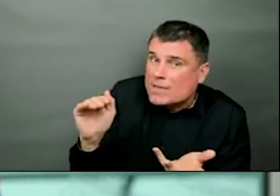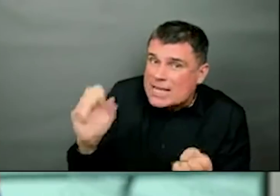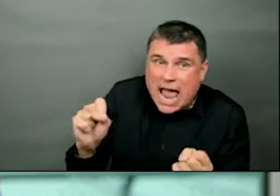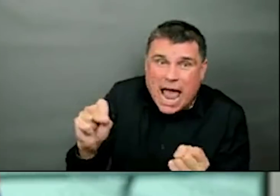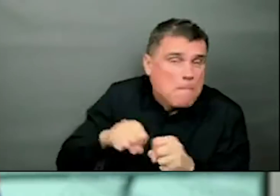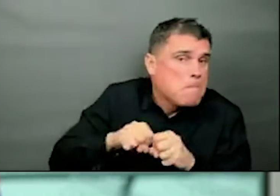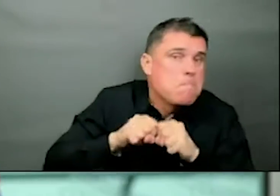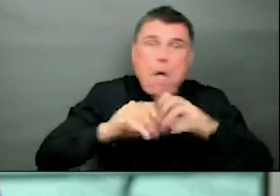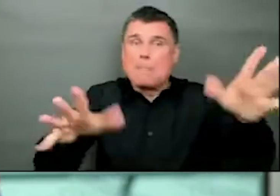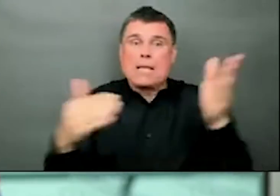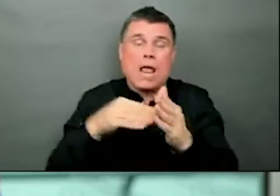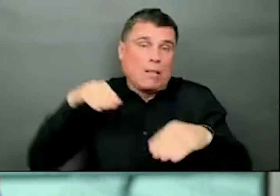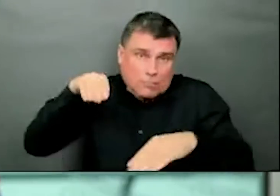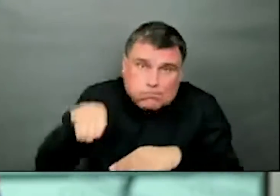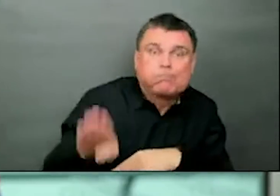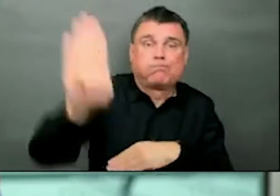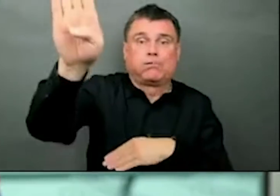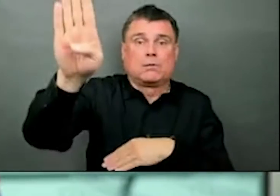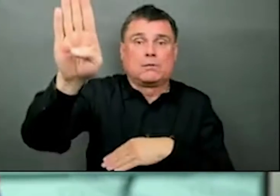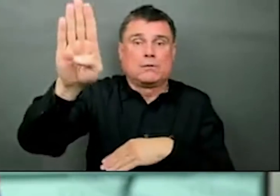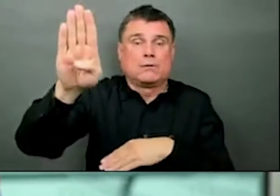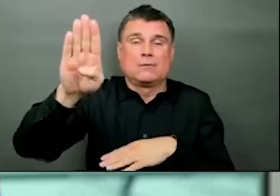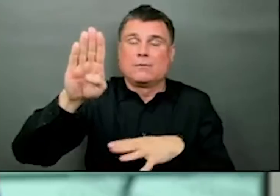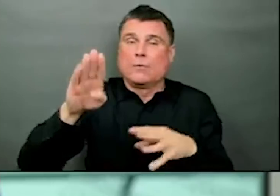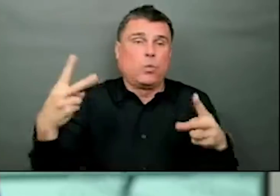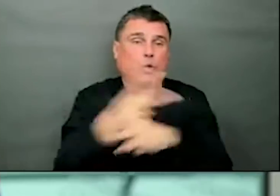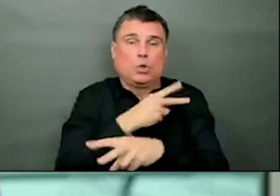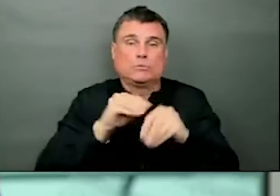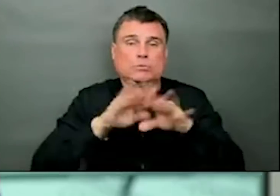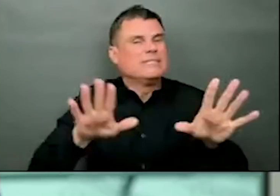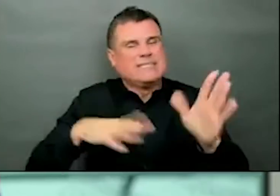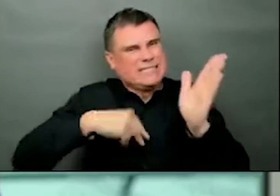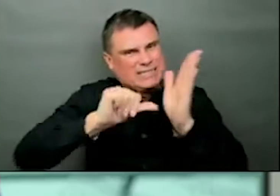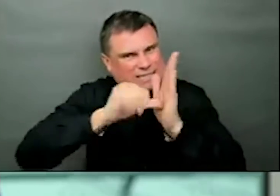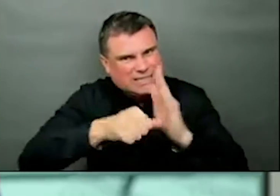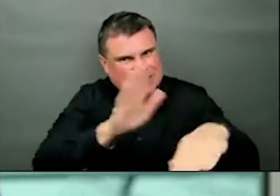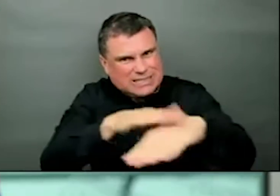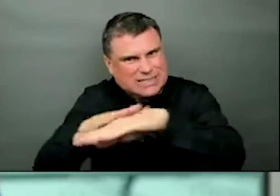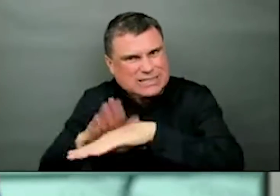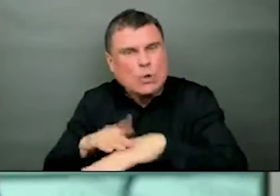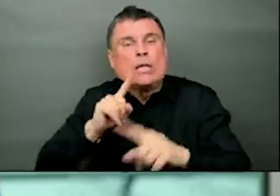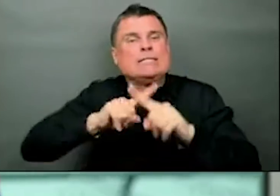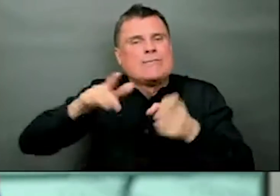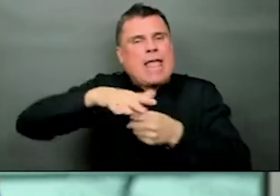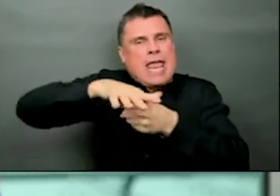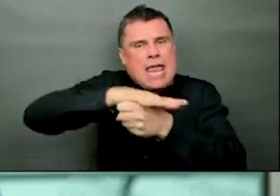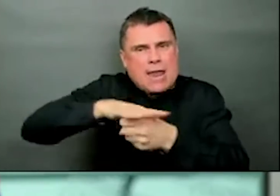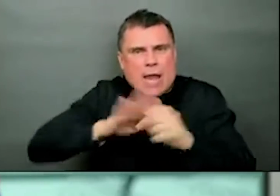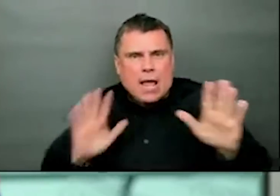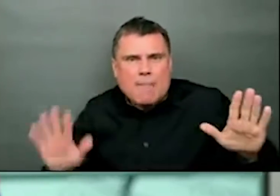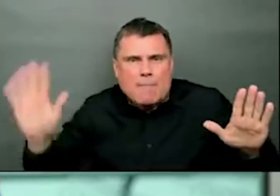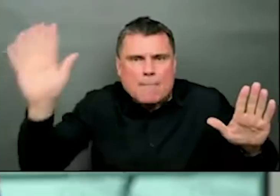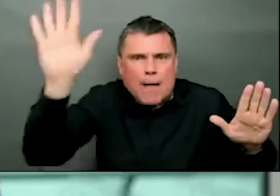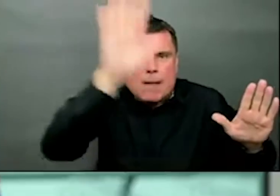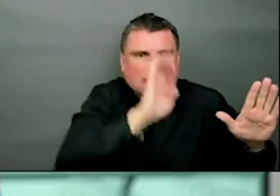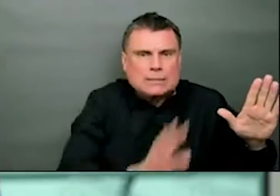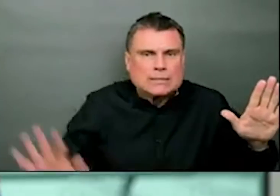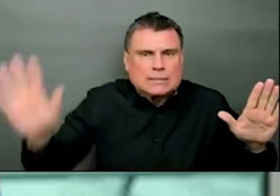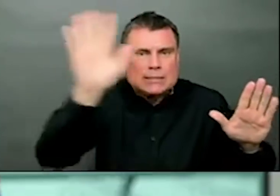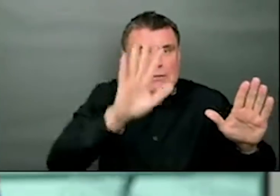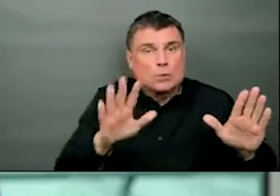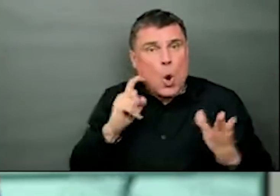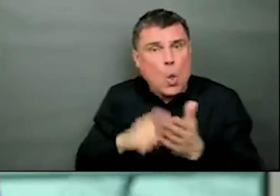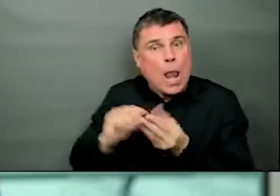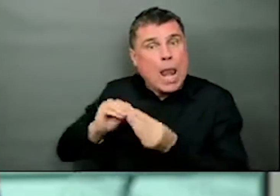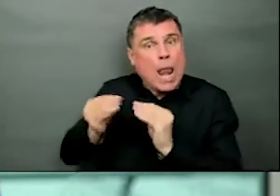around the province. We know that this is most important or where we're seeing most of this change is in the lower mainland